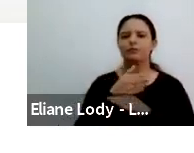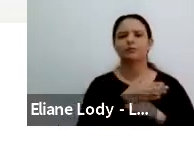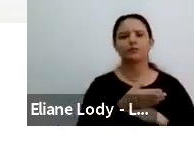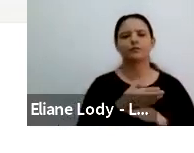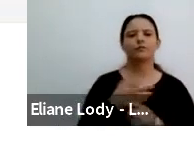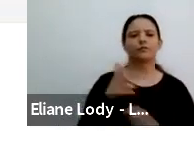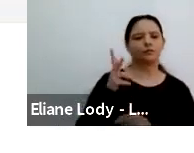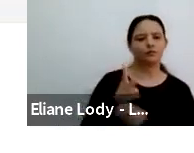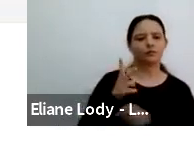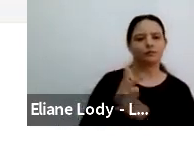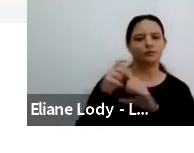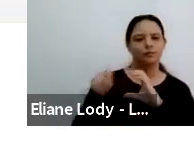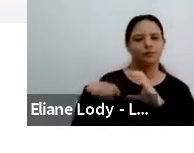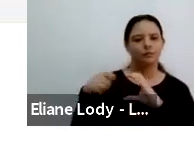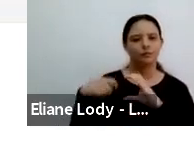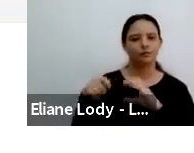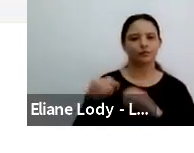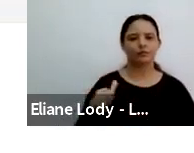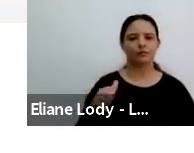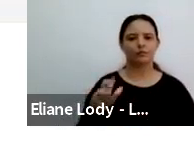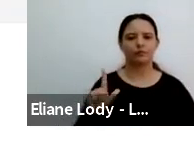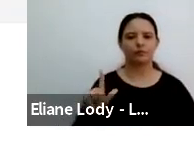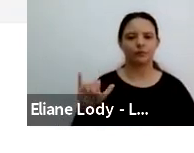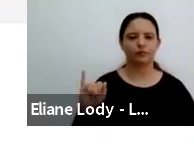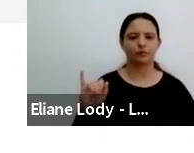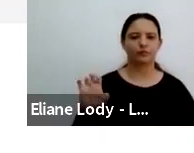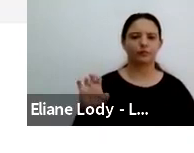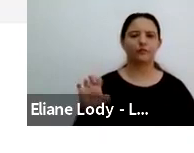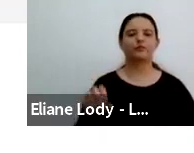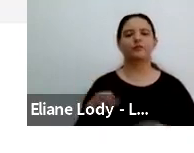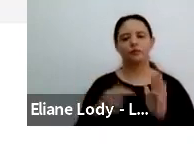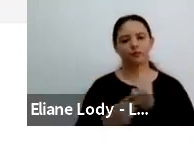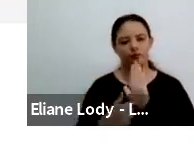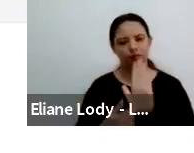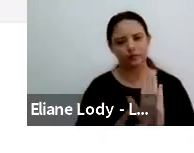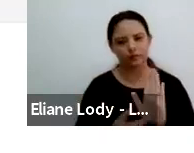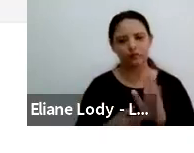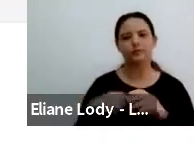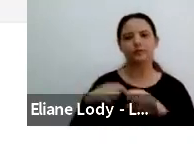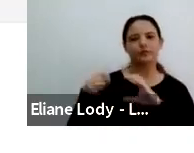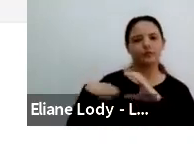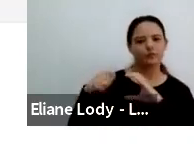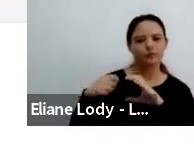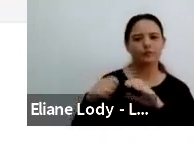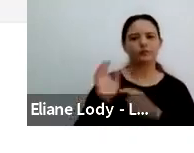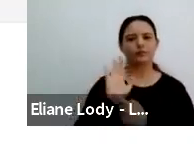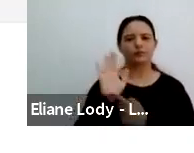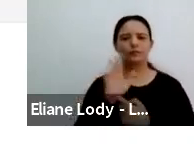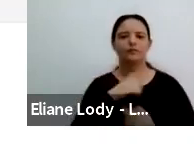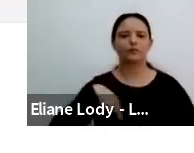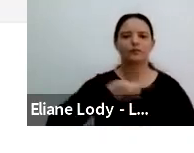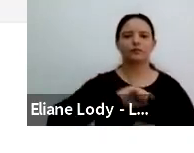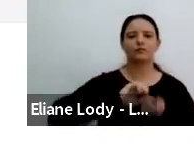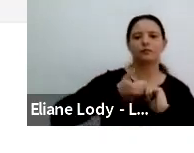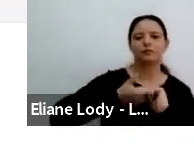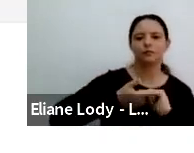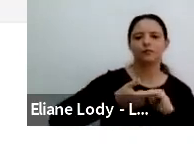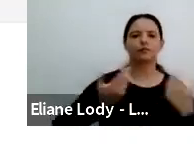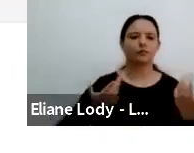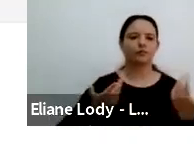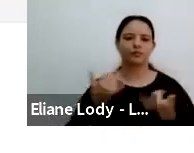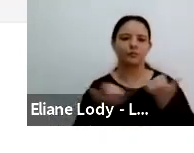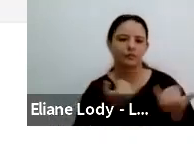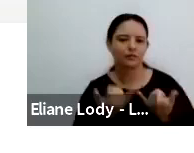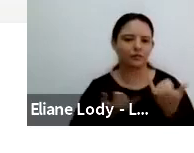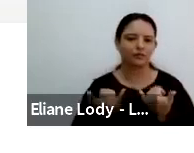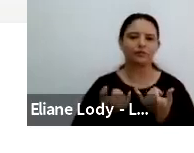me playing pretend games with Nora and her sister, Anna, called Cindy Magic, which we've published on a lot. Julie's published on it